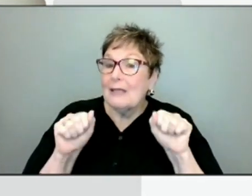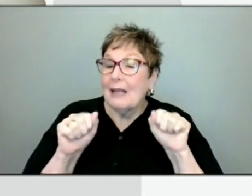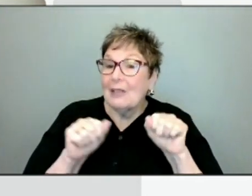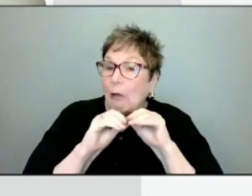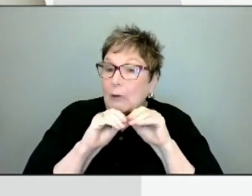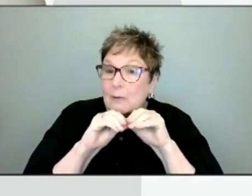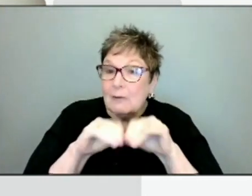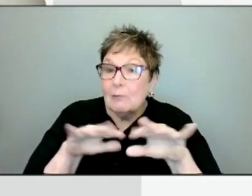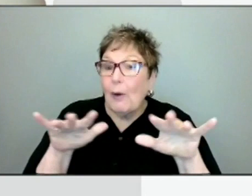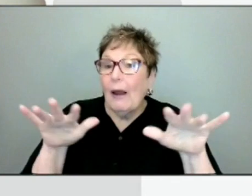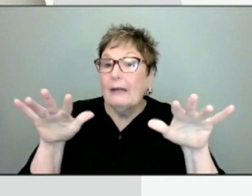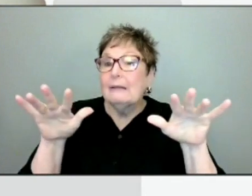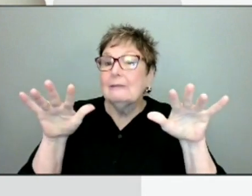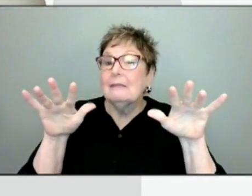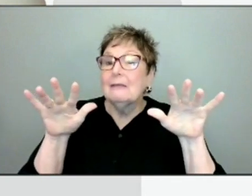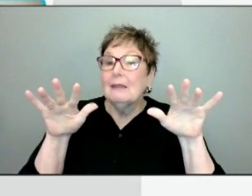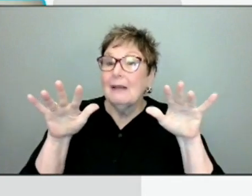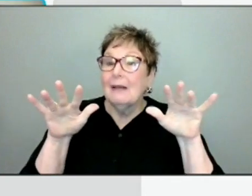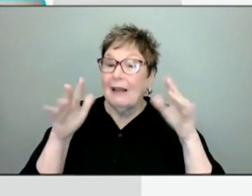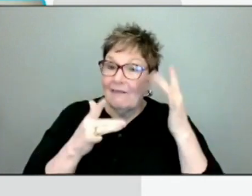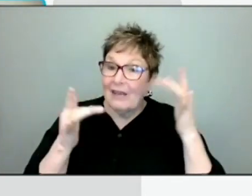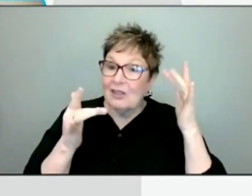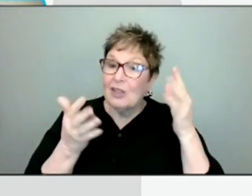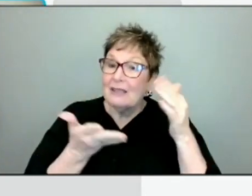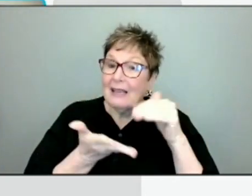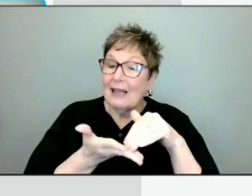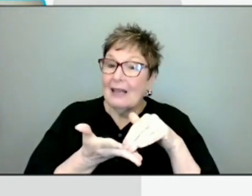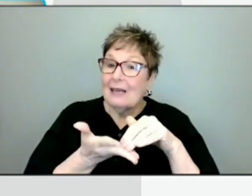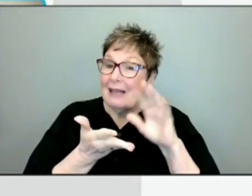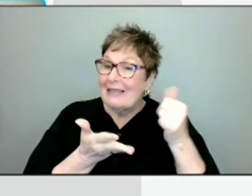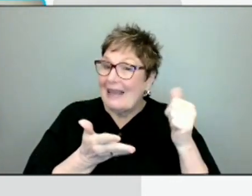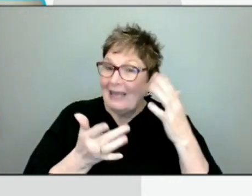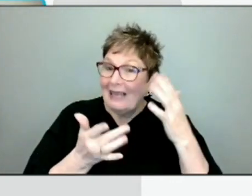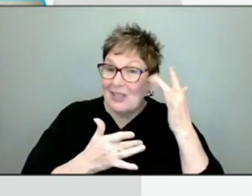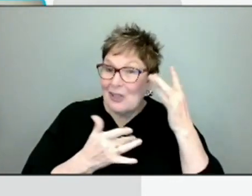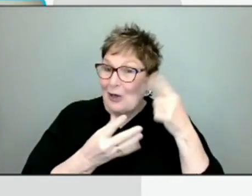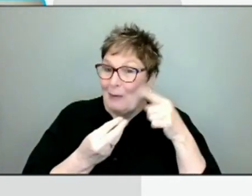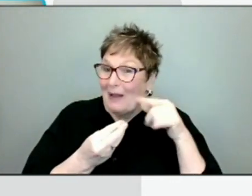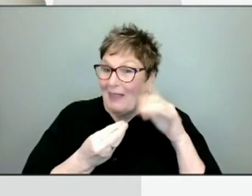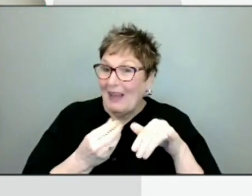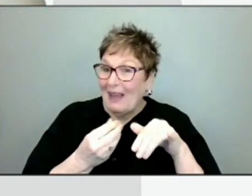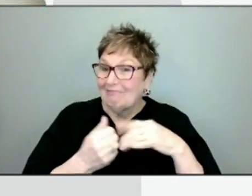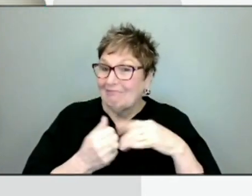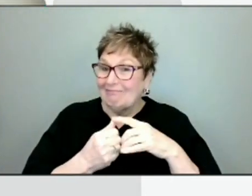round of infections? Or is there any concern about that from your standpoint?